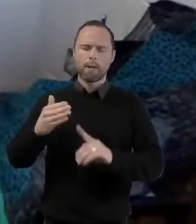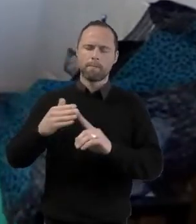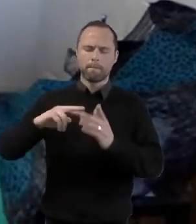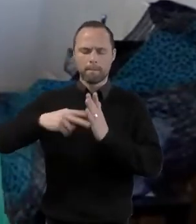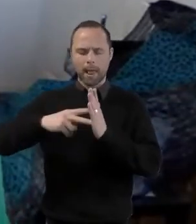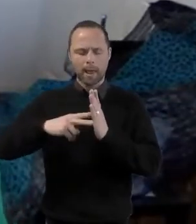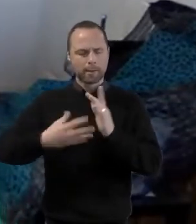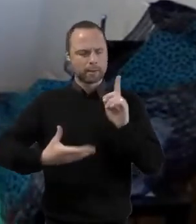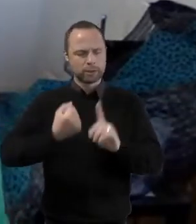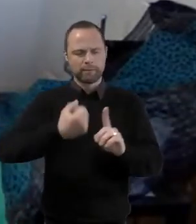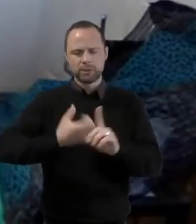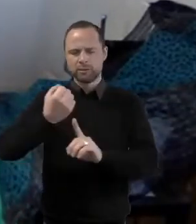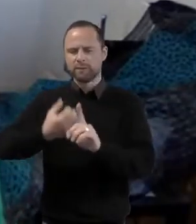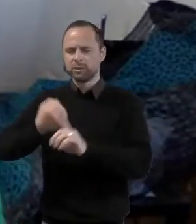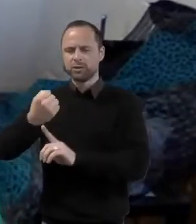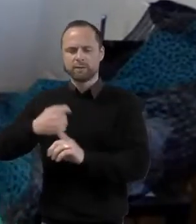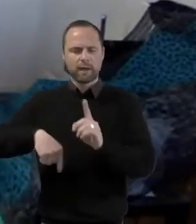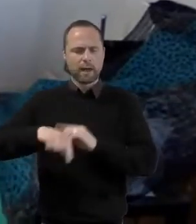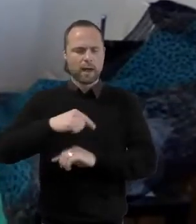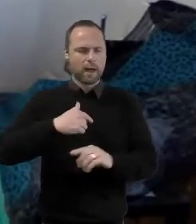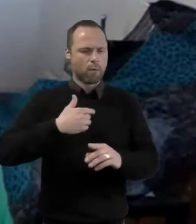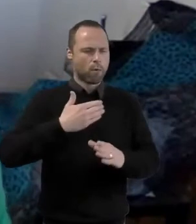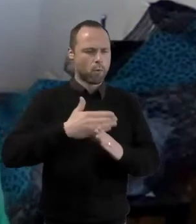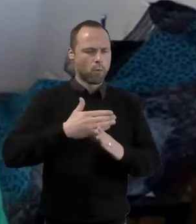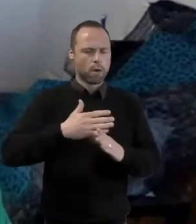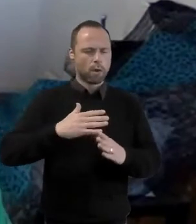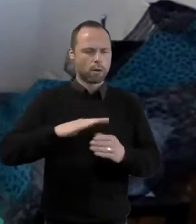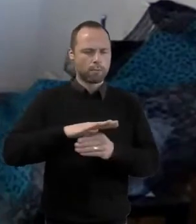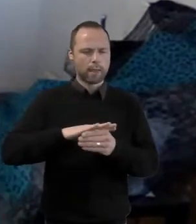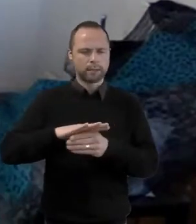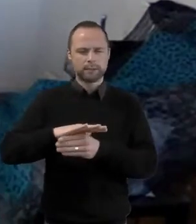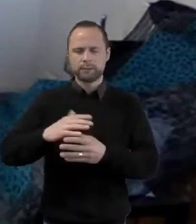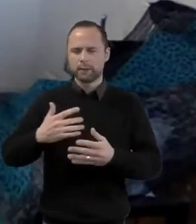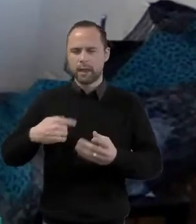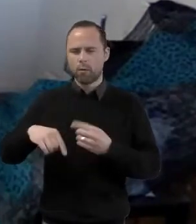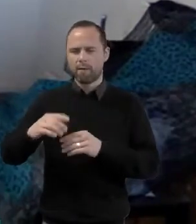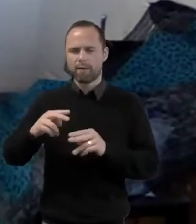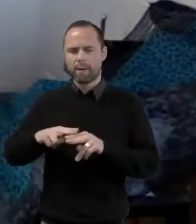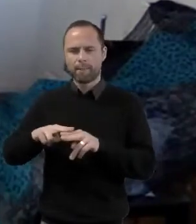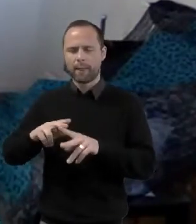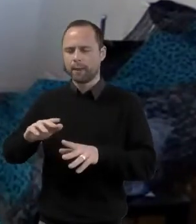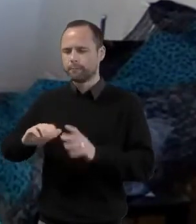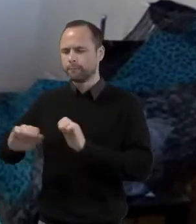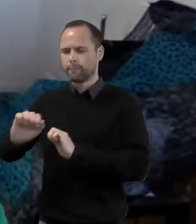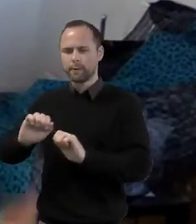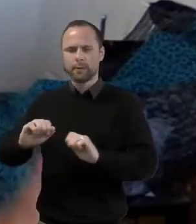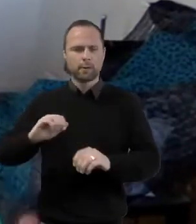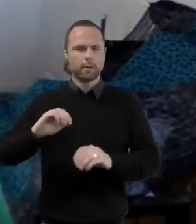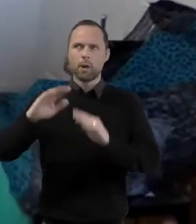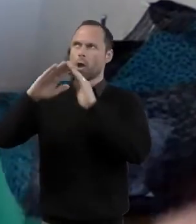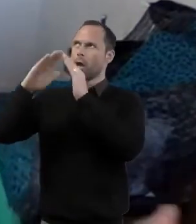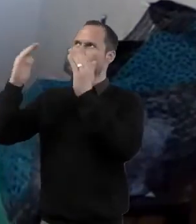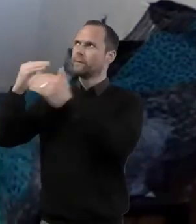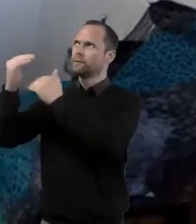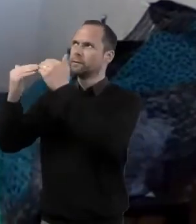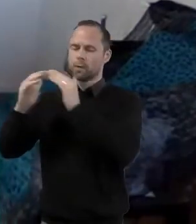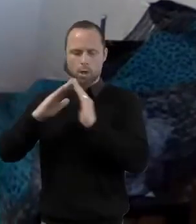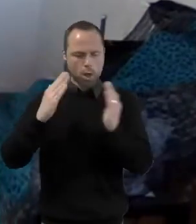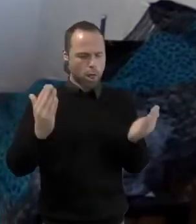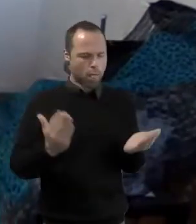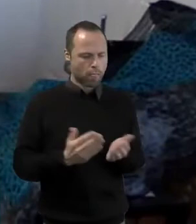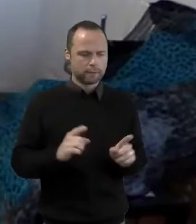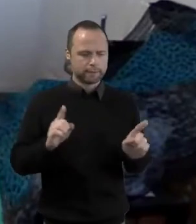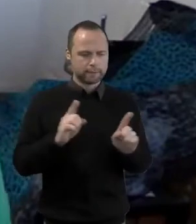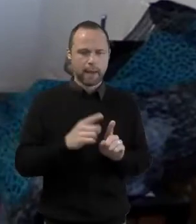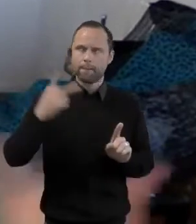places where we live our lives on earth as it is in heaven. You are our